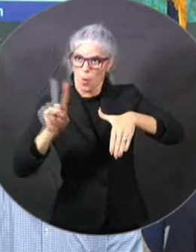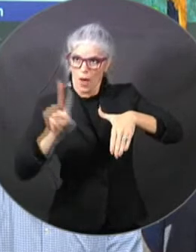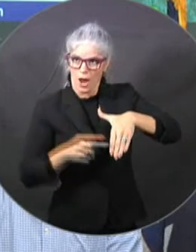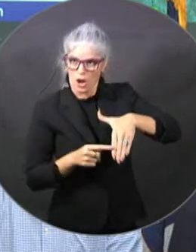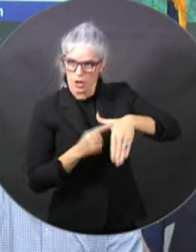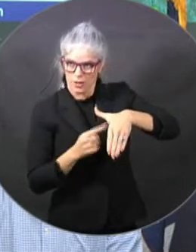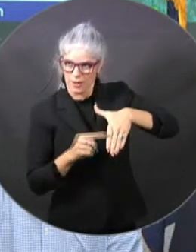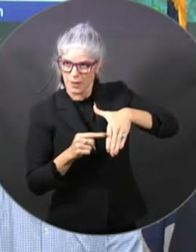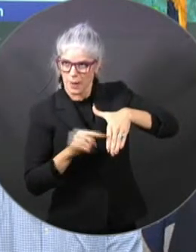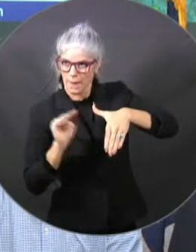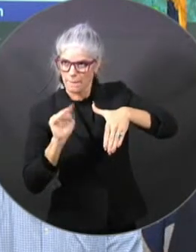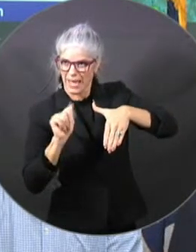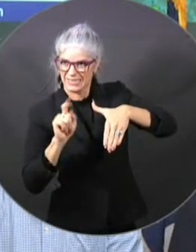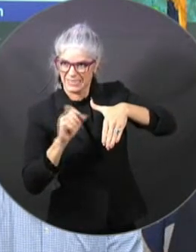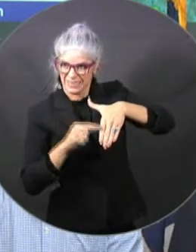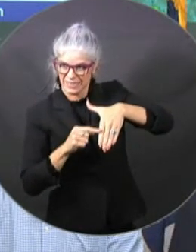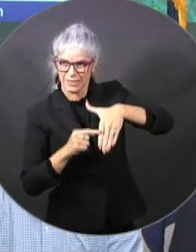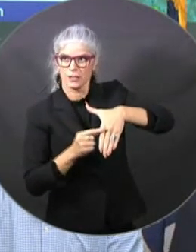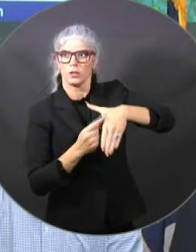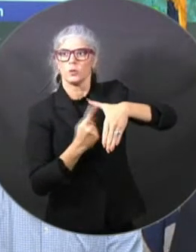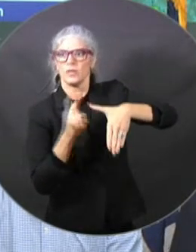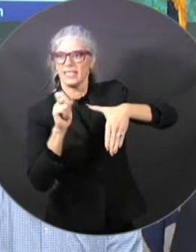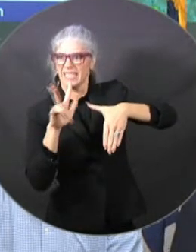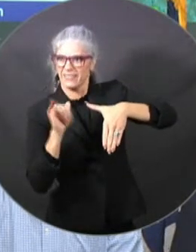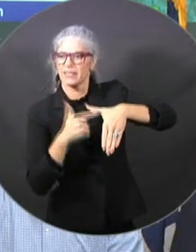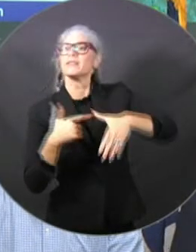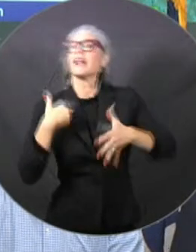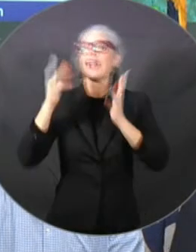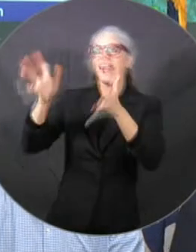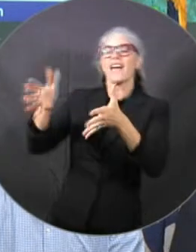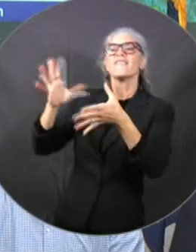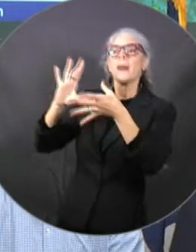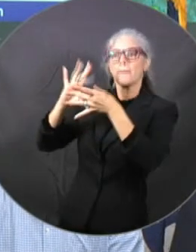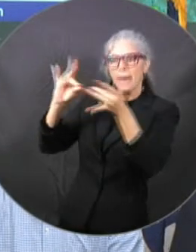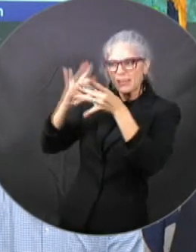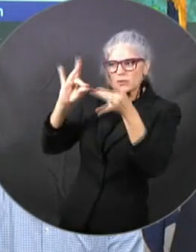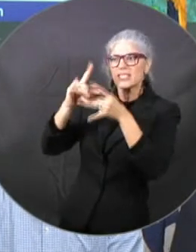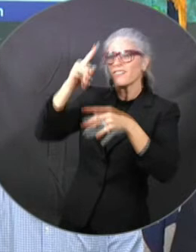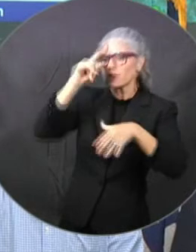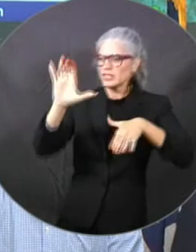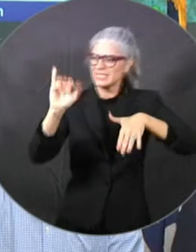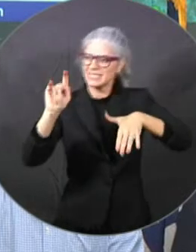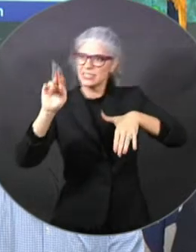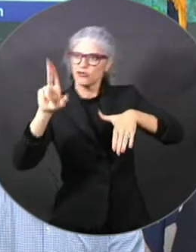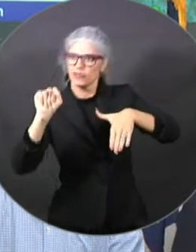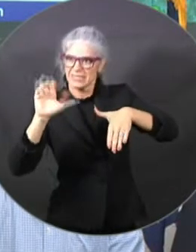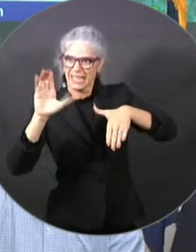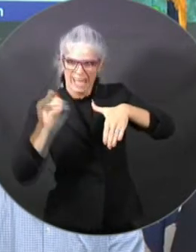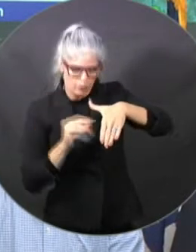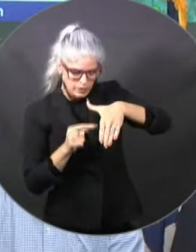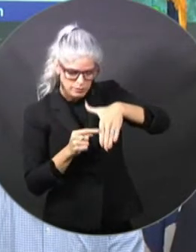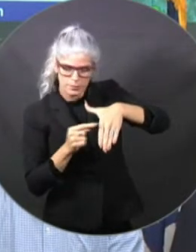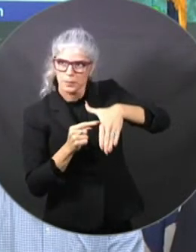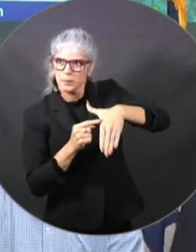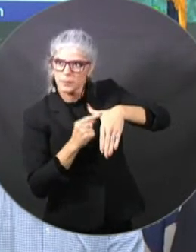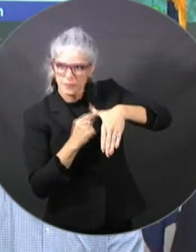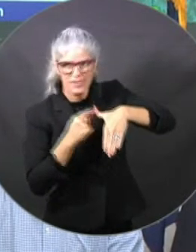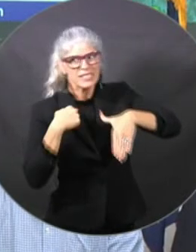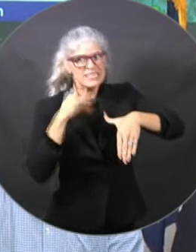a message for the Citrus County EM director. They are in the process of starting to ramp up their initial